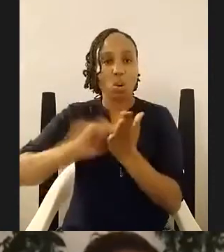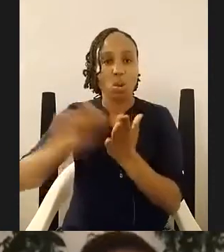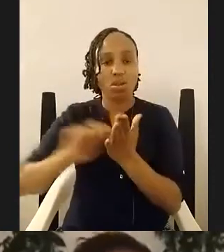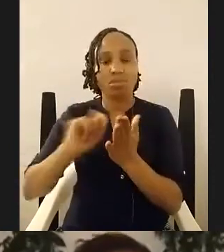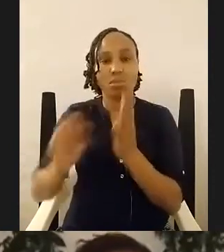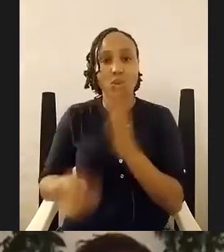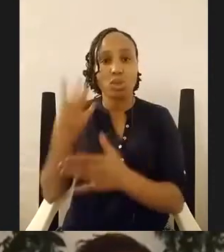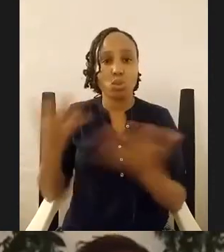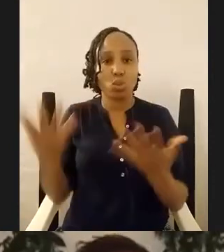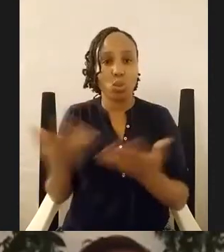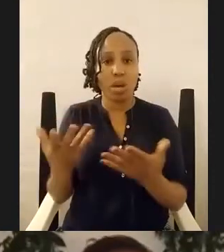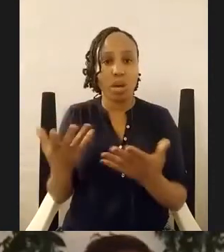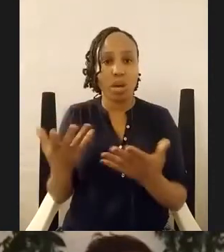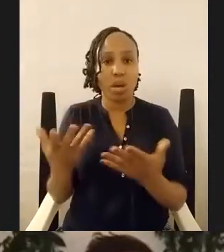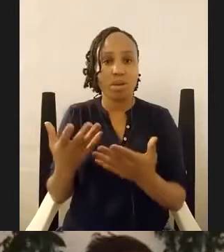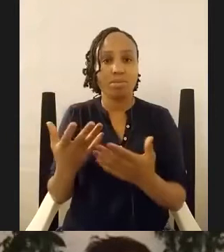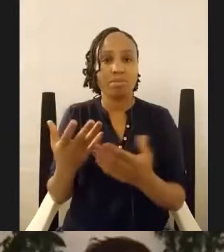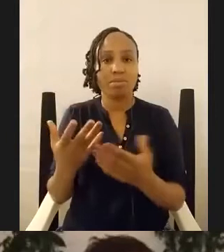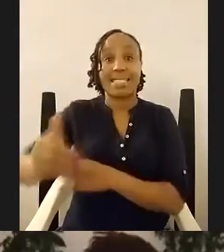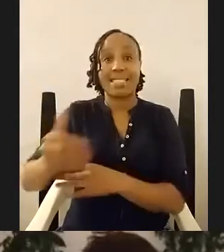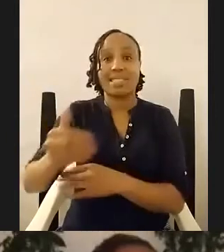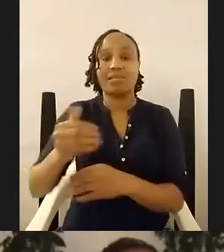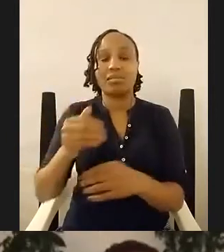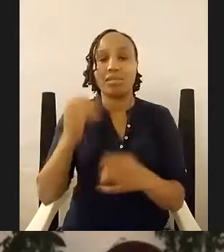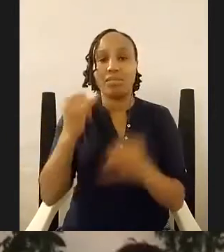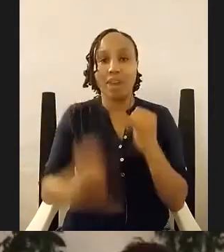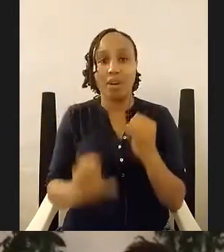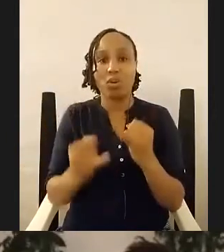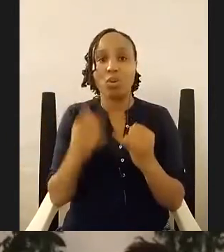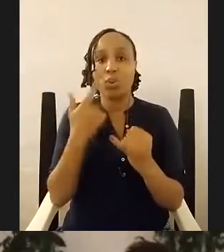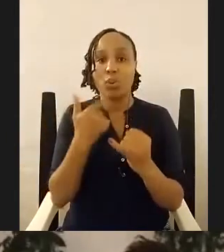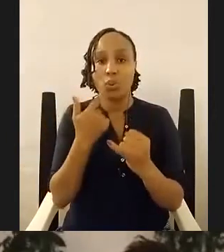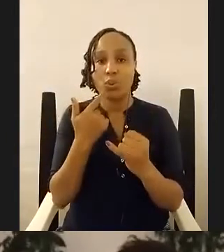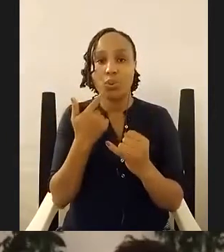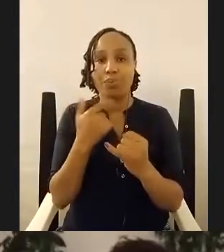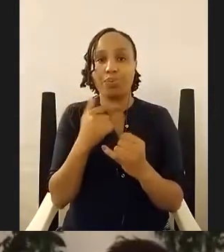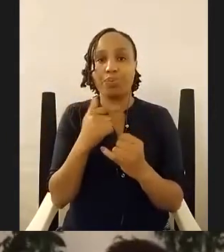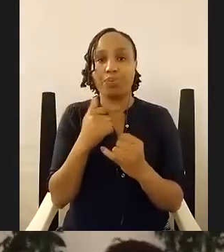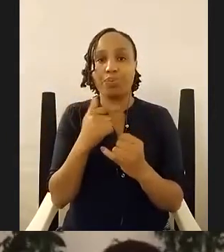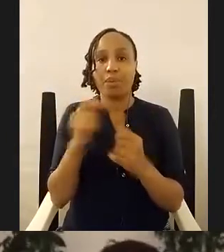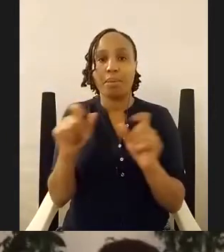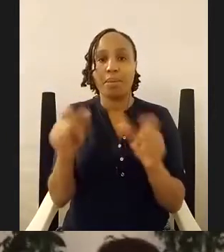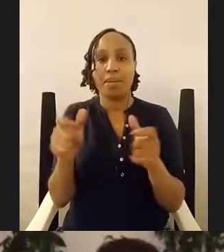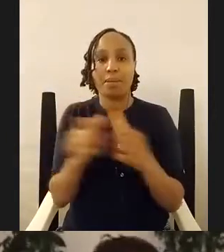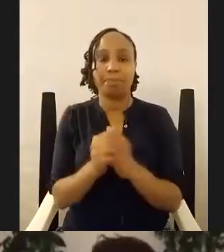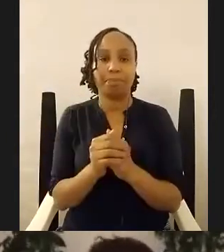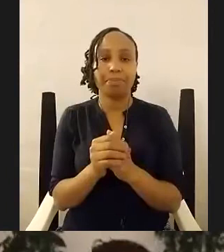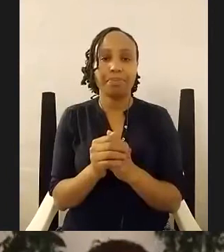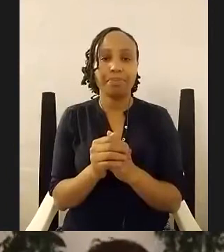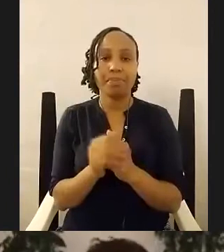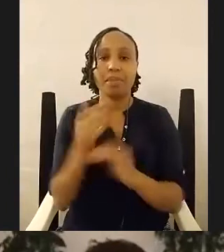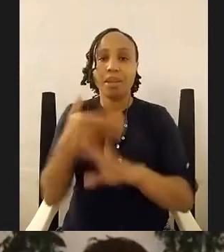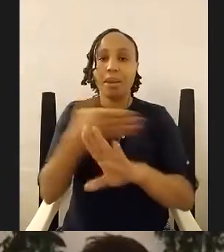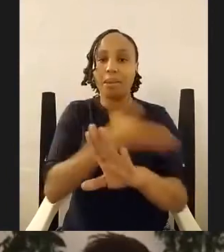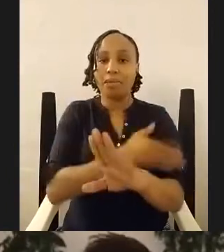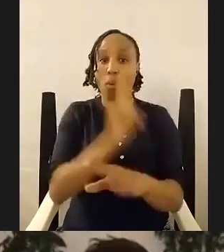great work here in the city and last but not least least baratha media lab um before one last thing is to say